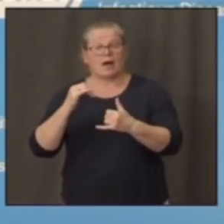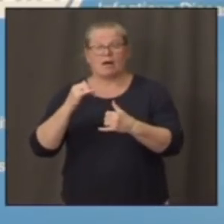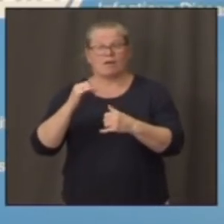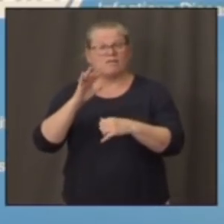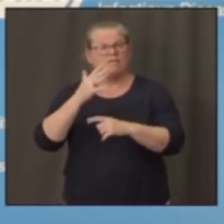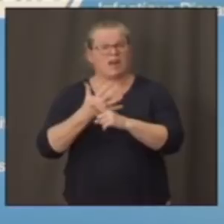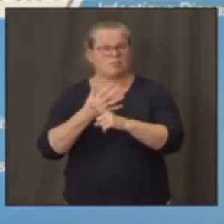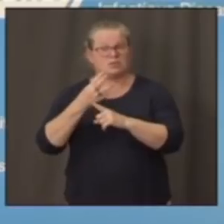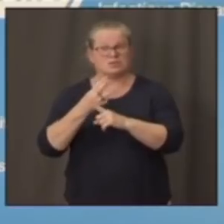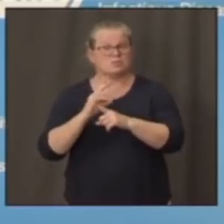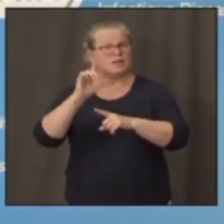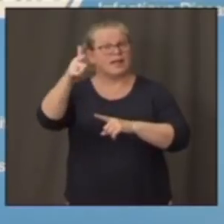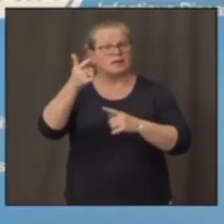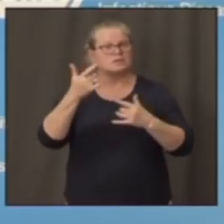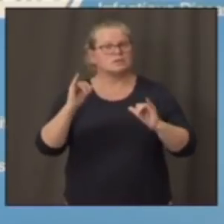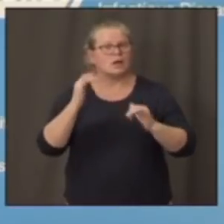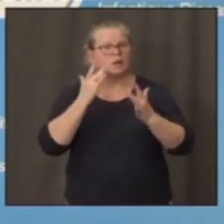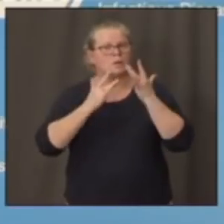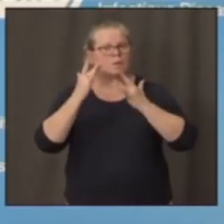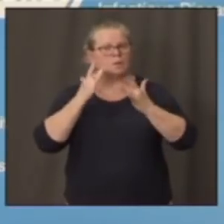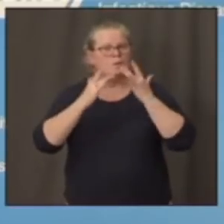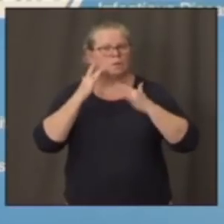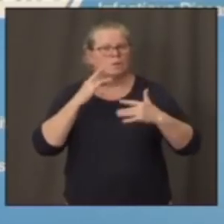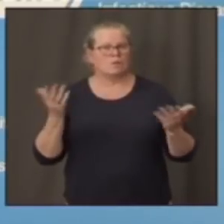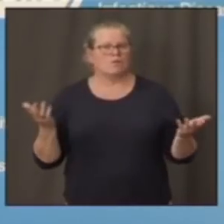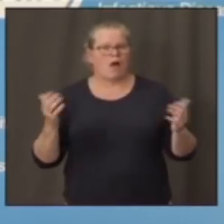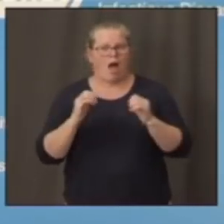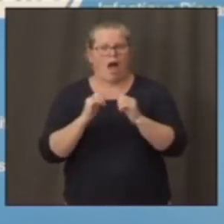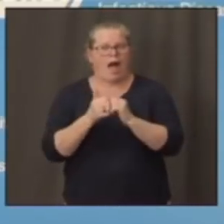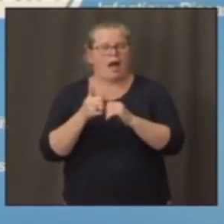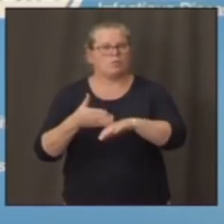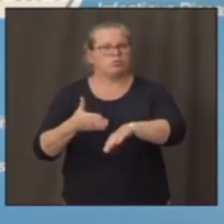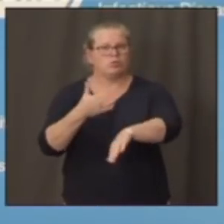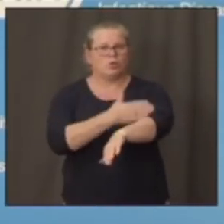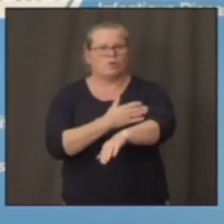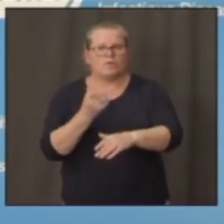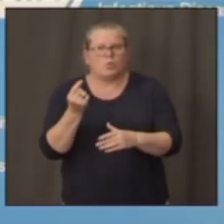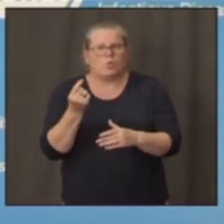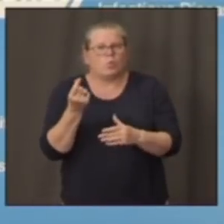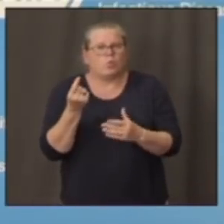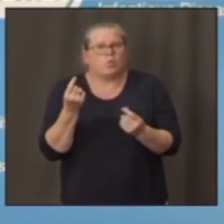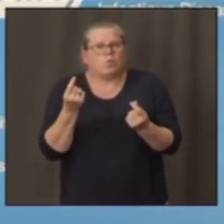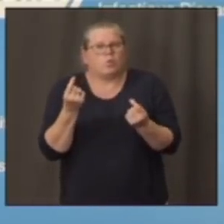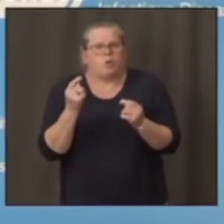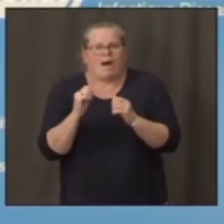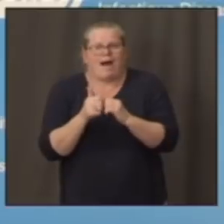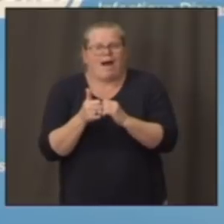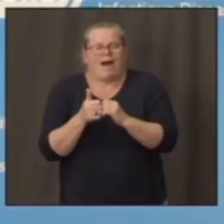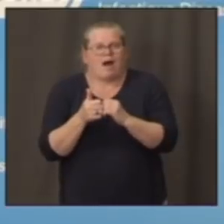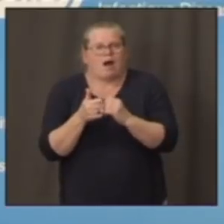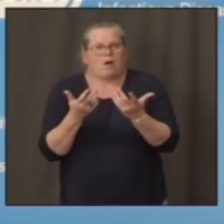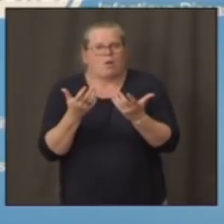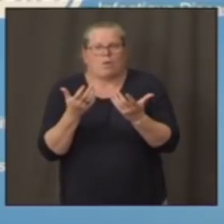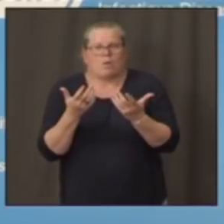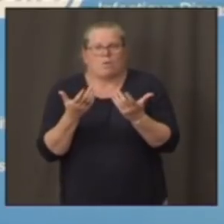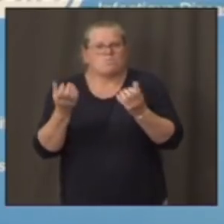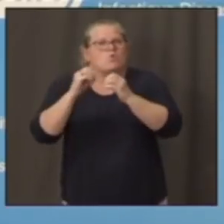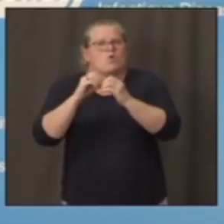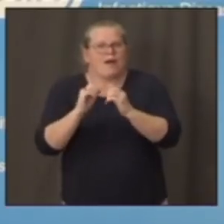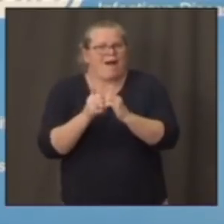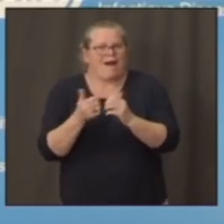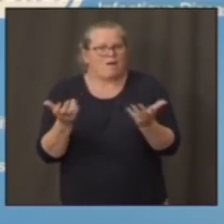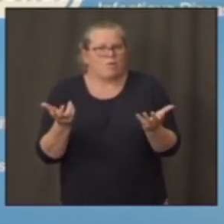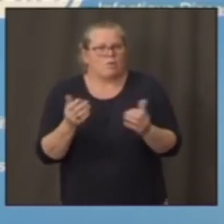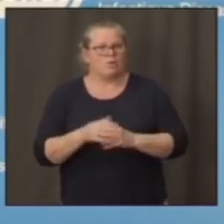You know, that's a very good question. When we meet at the task force meeting, for the most part,